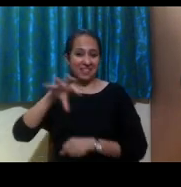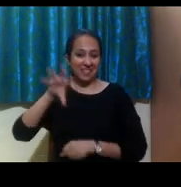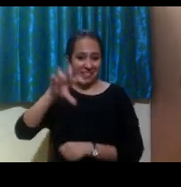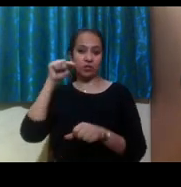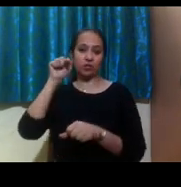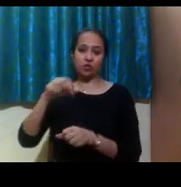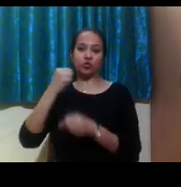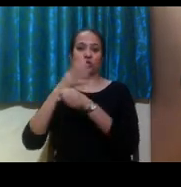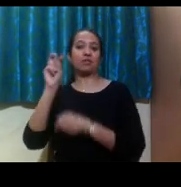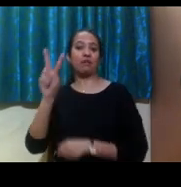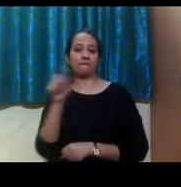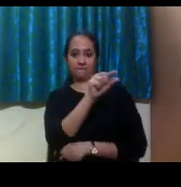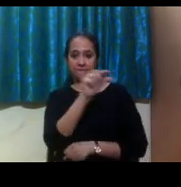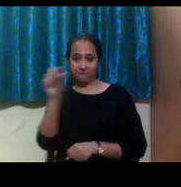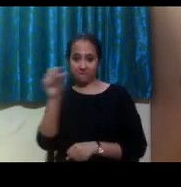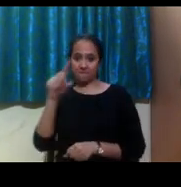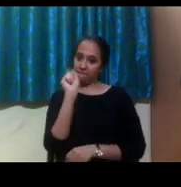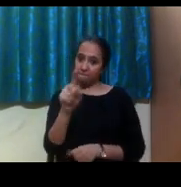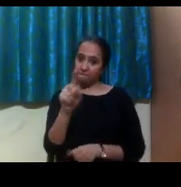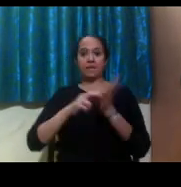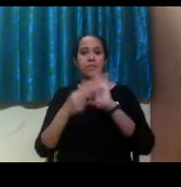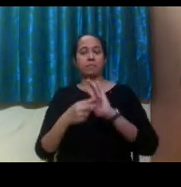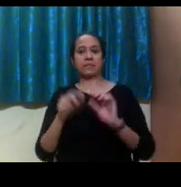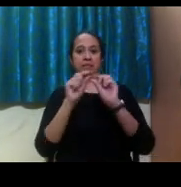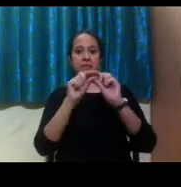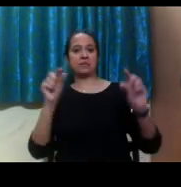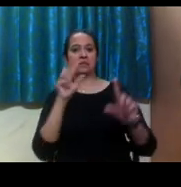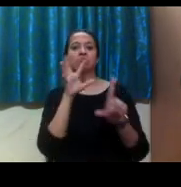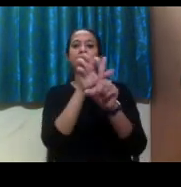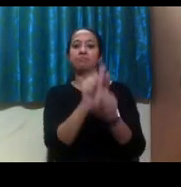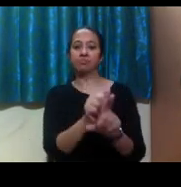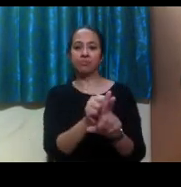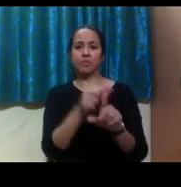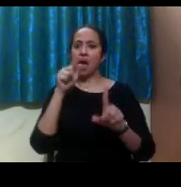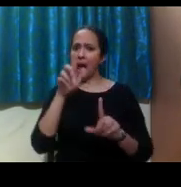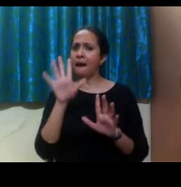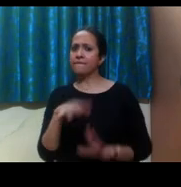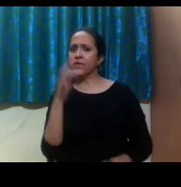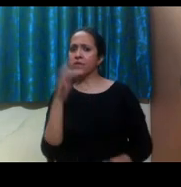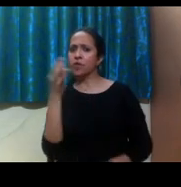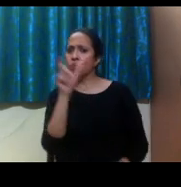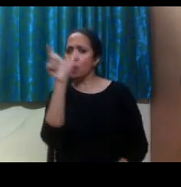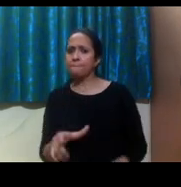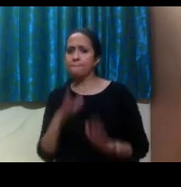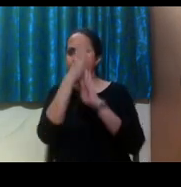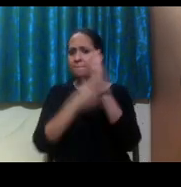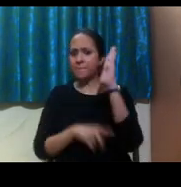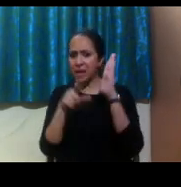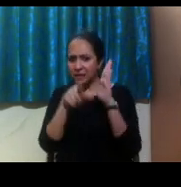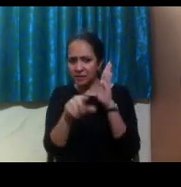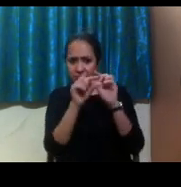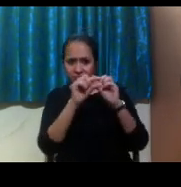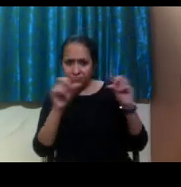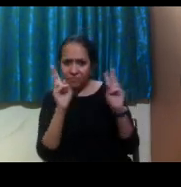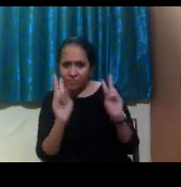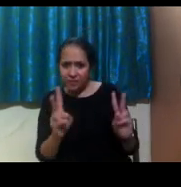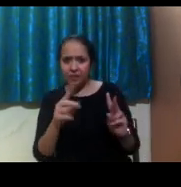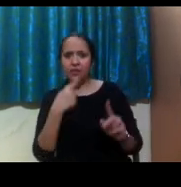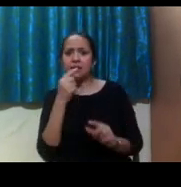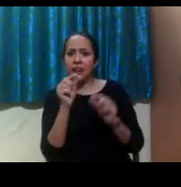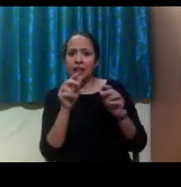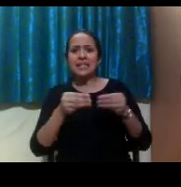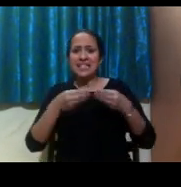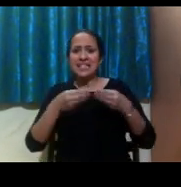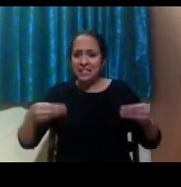We would also highlight that we have a page on the Education USA website with resources to help